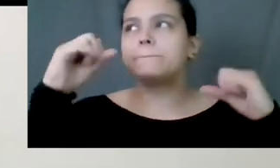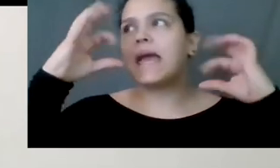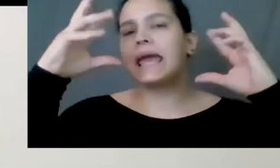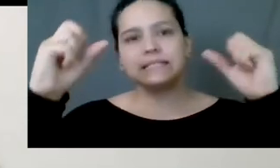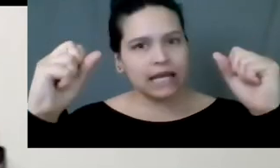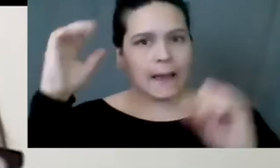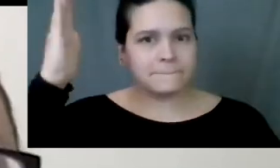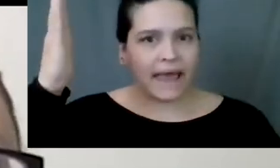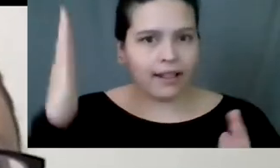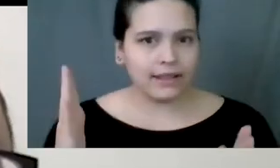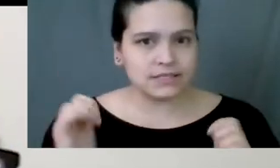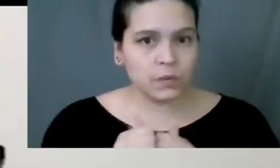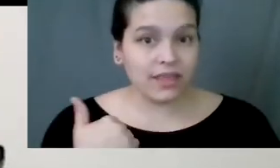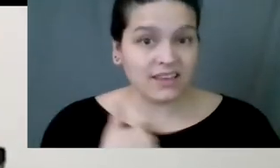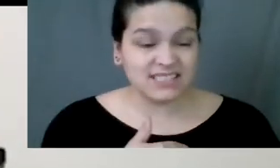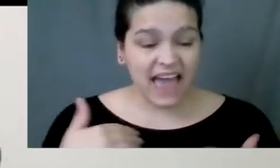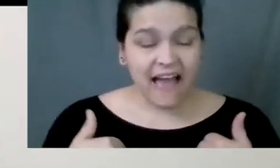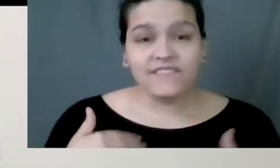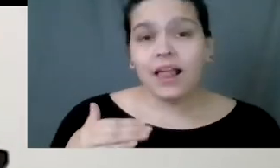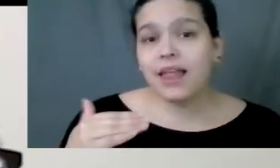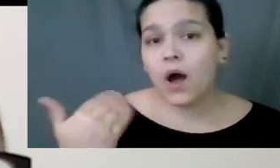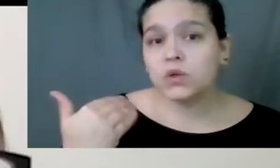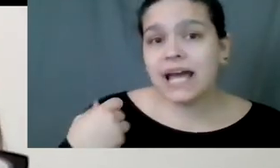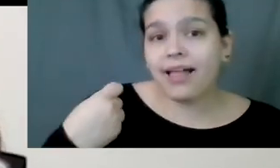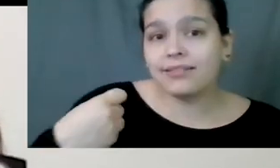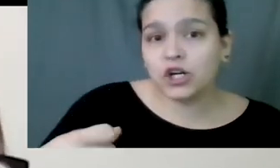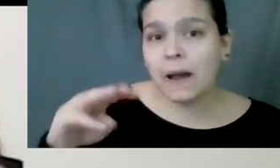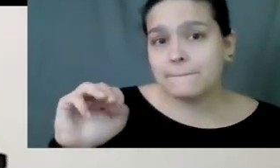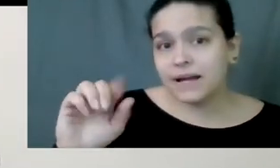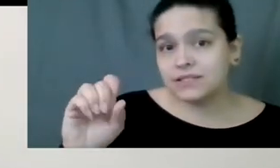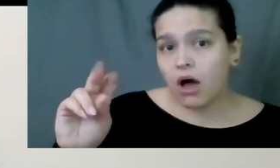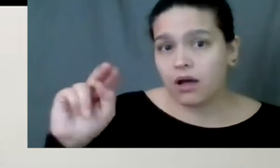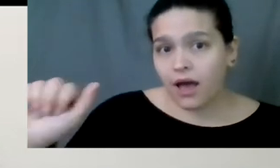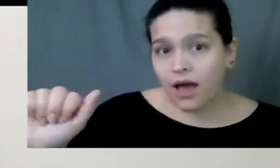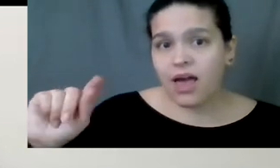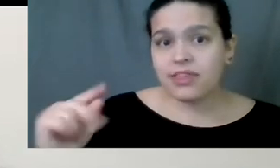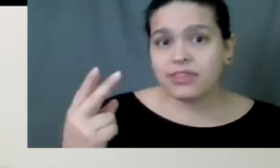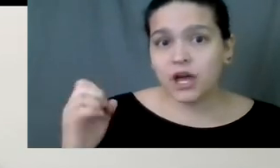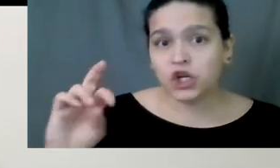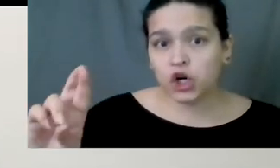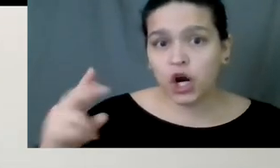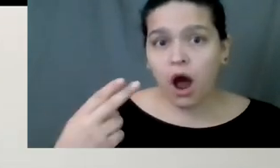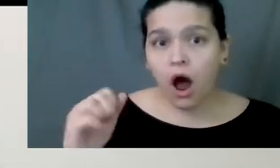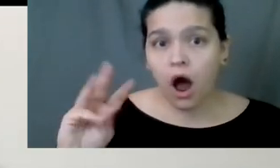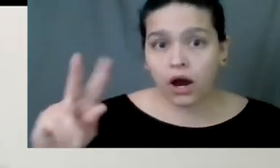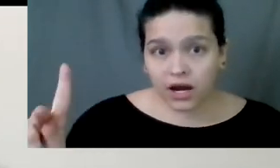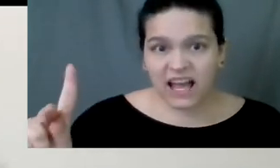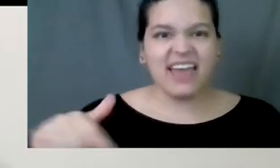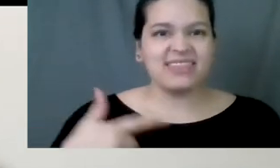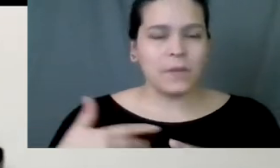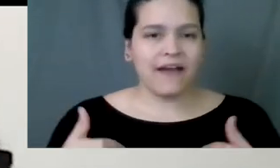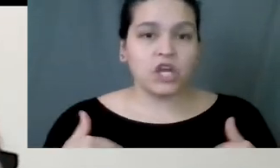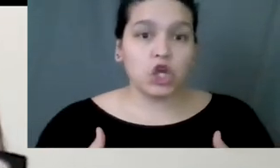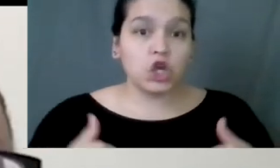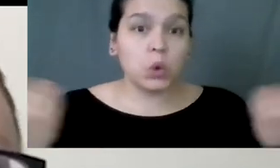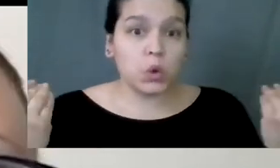great panelists with us. We have Lakota Elder, Madonna Thunderhawk. And then we have a youth